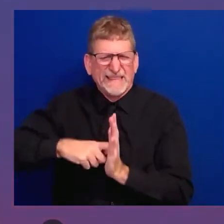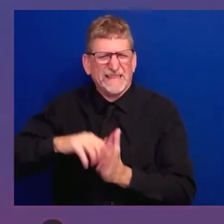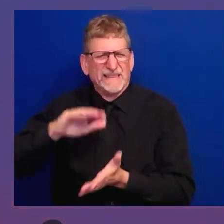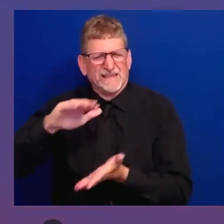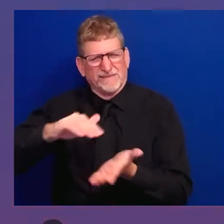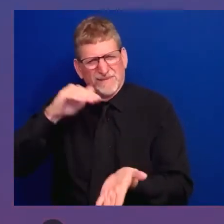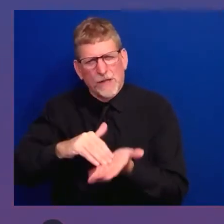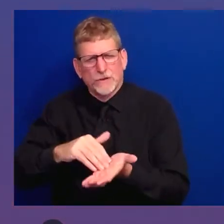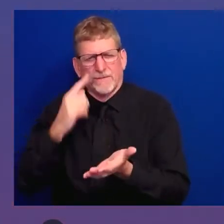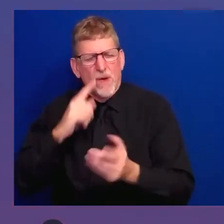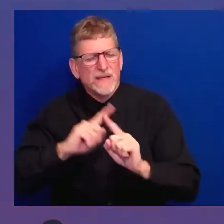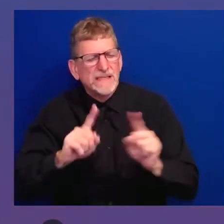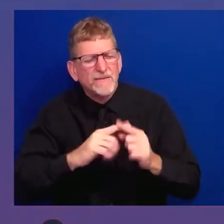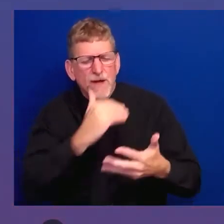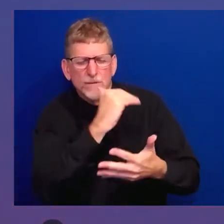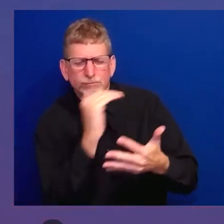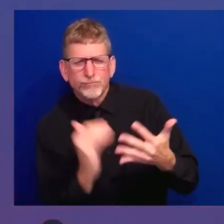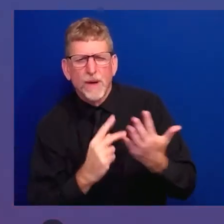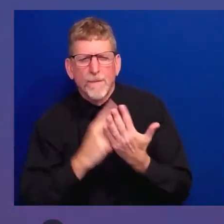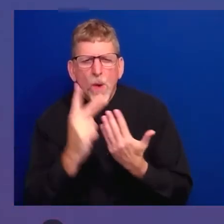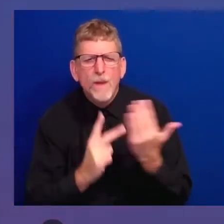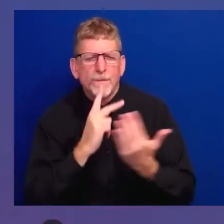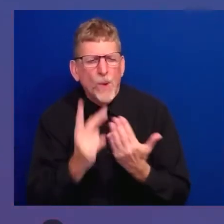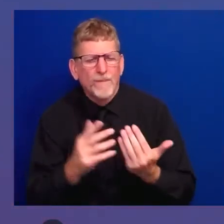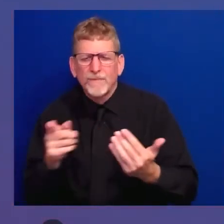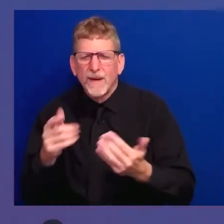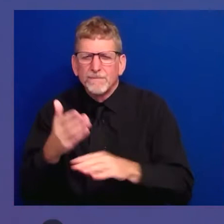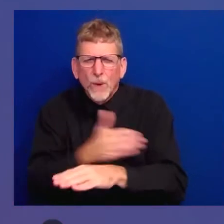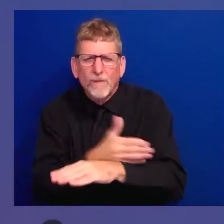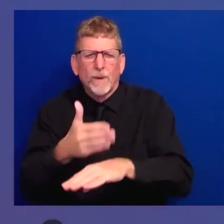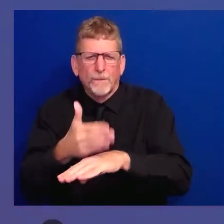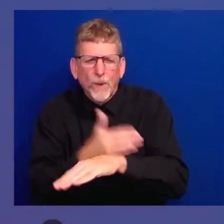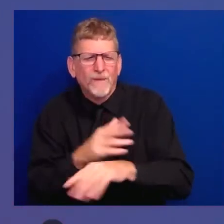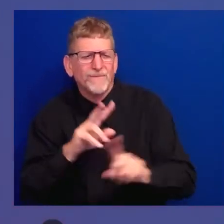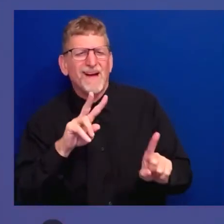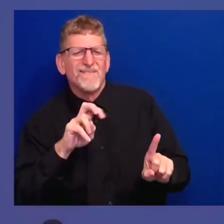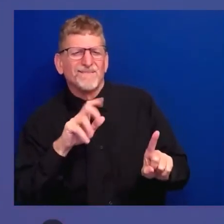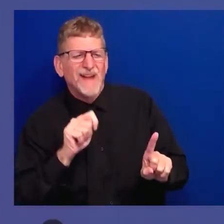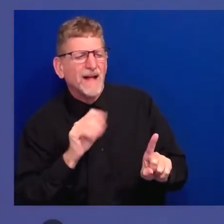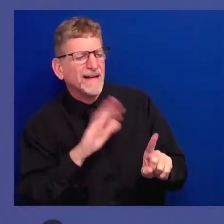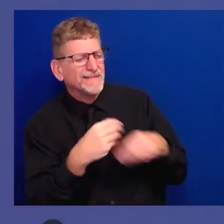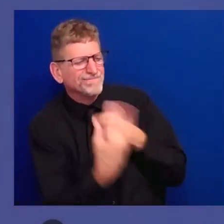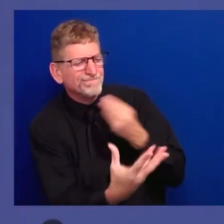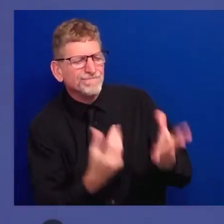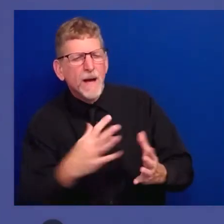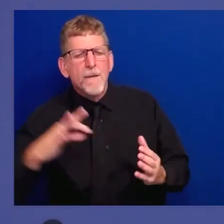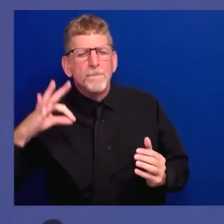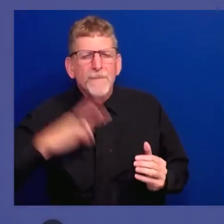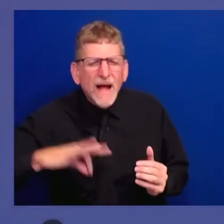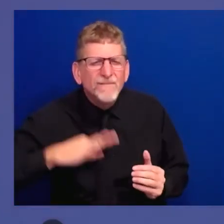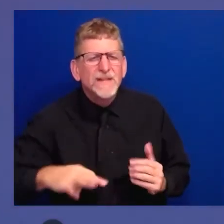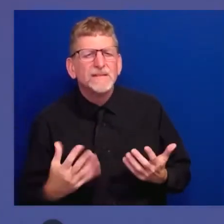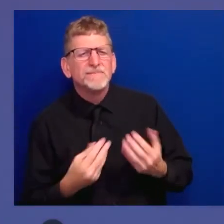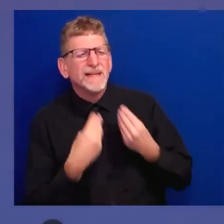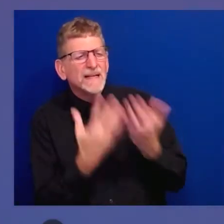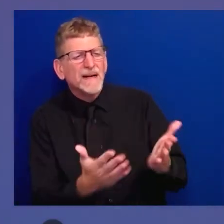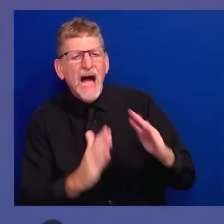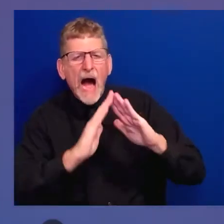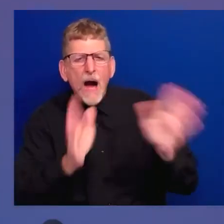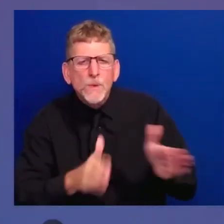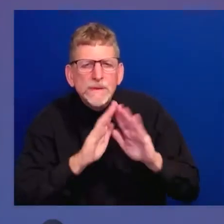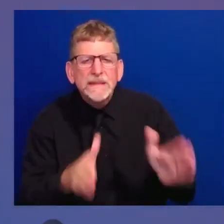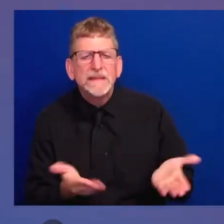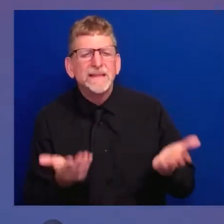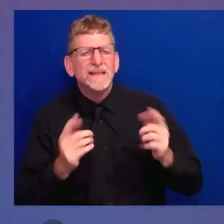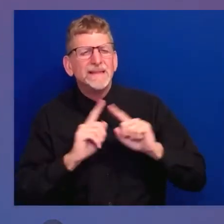Providing assistance through this pandemic, like job training and housing. We're helping lower-income veterans access VA care